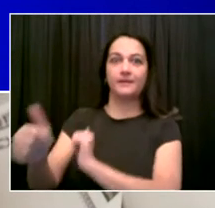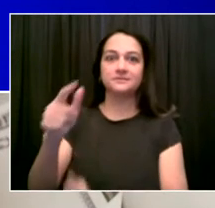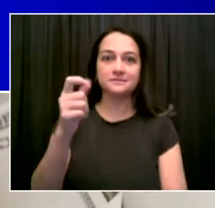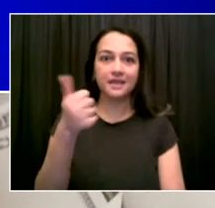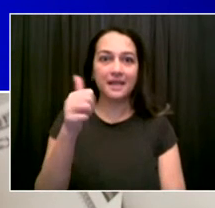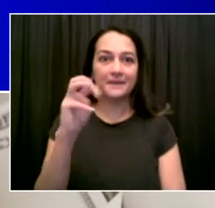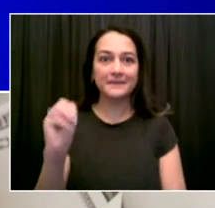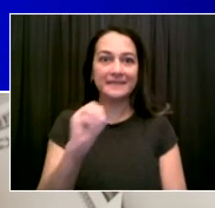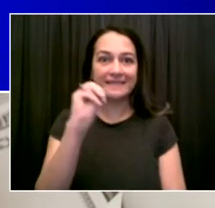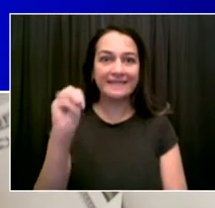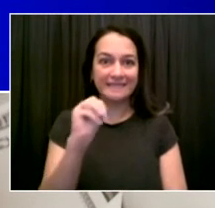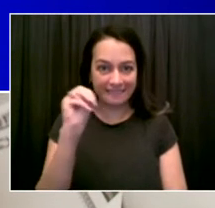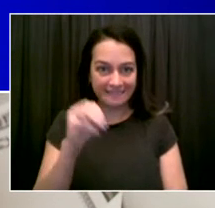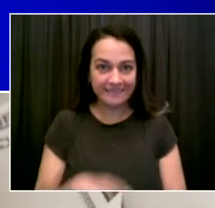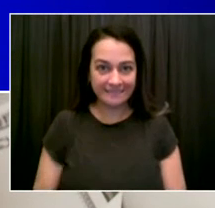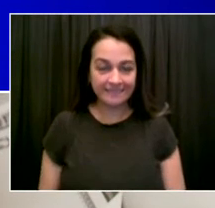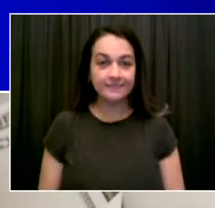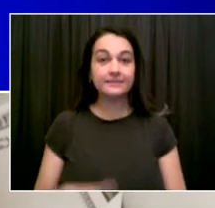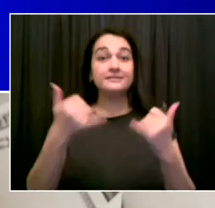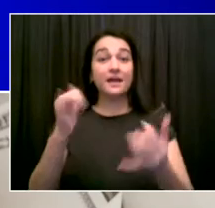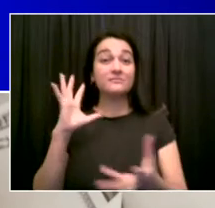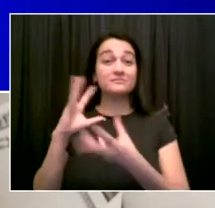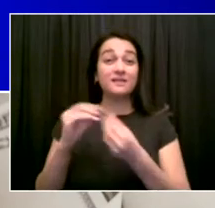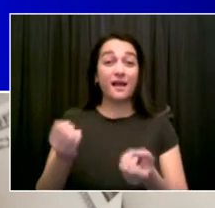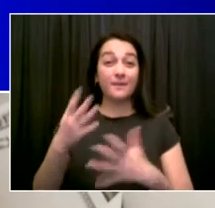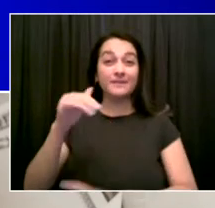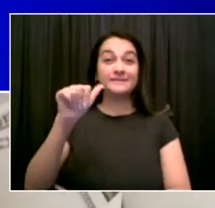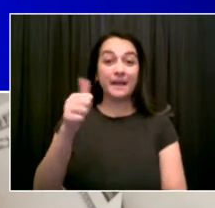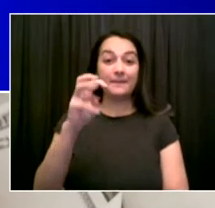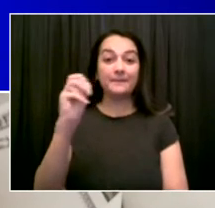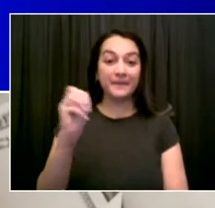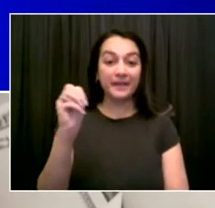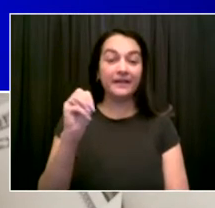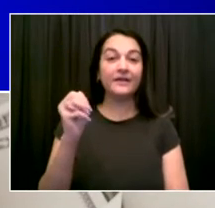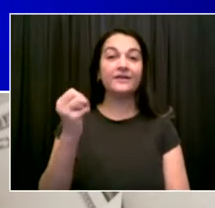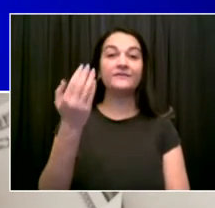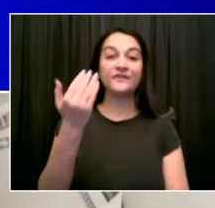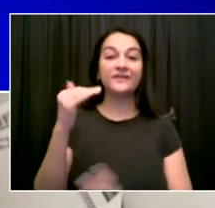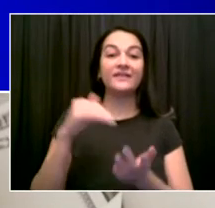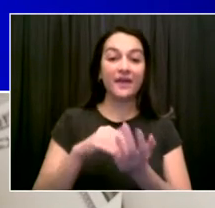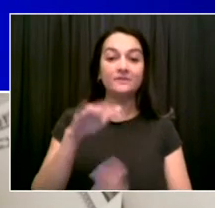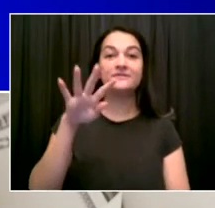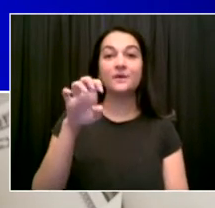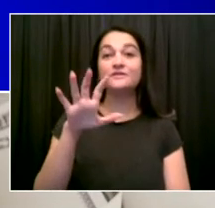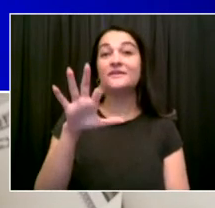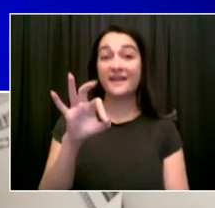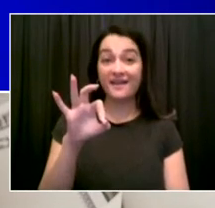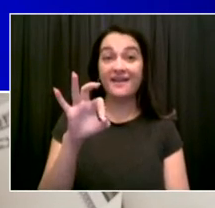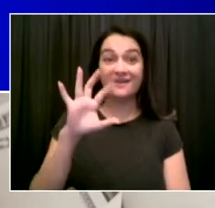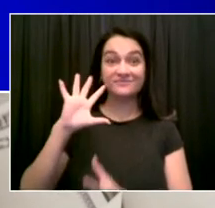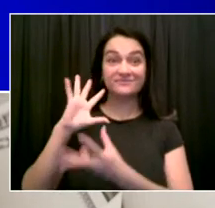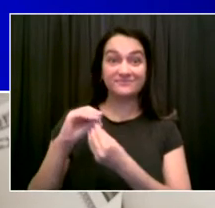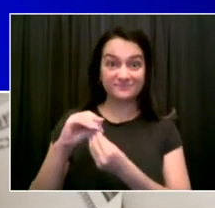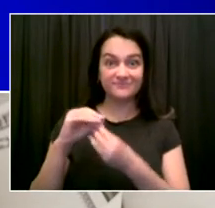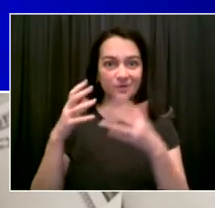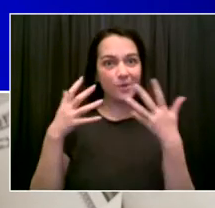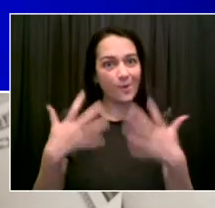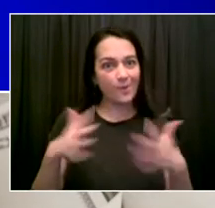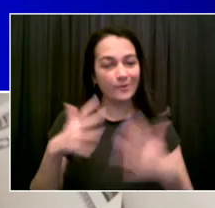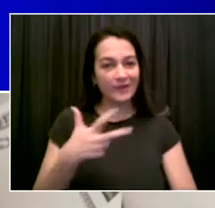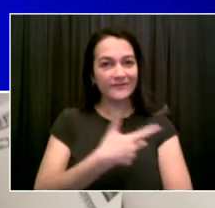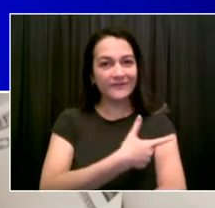10,000, 15,459 total doses from the beginning of our effort. But here's another